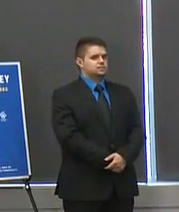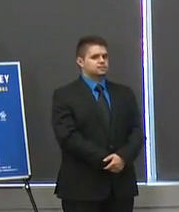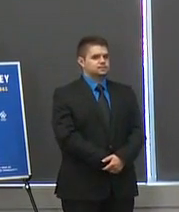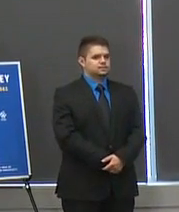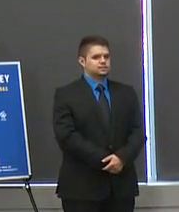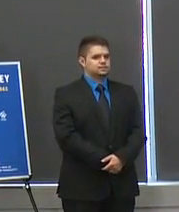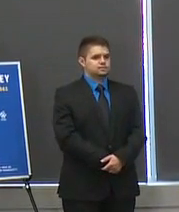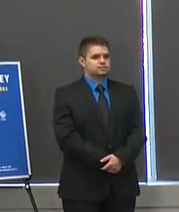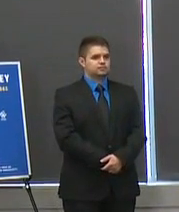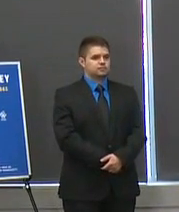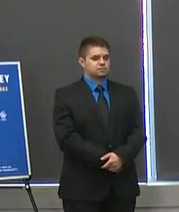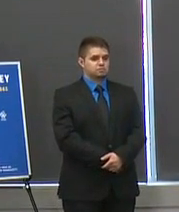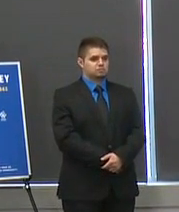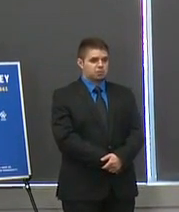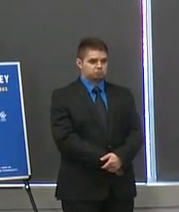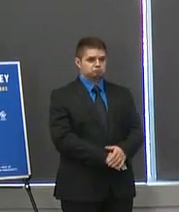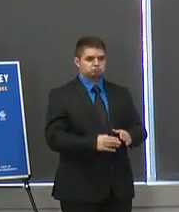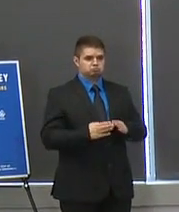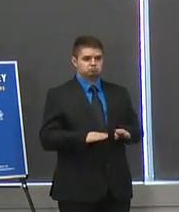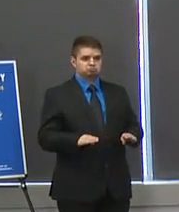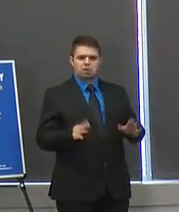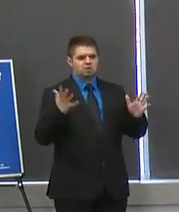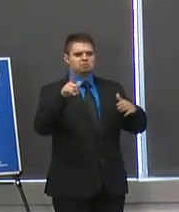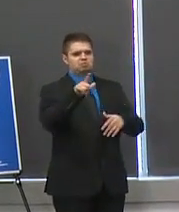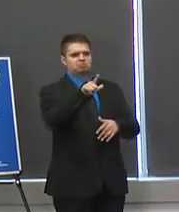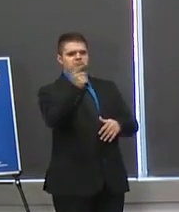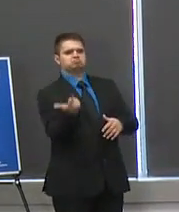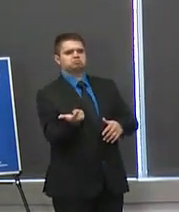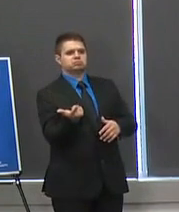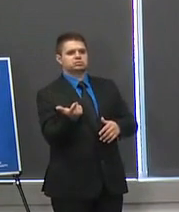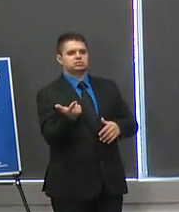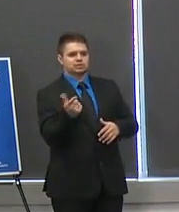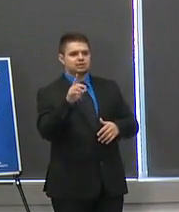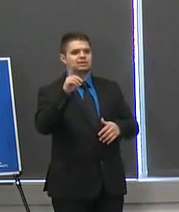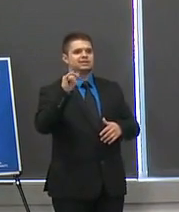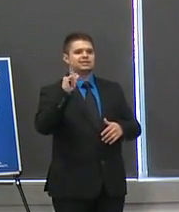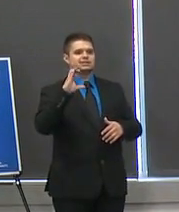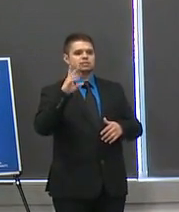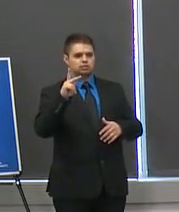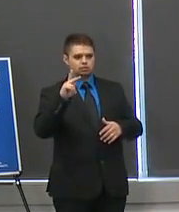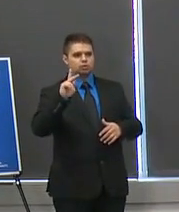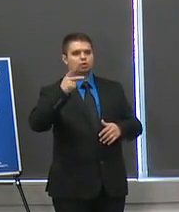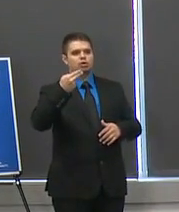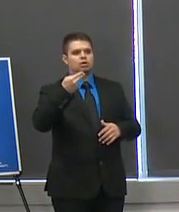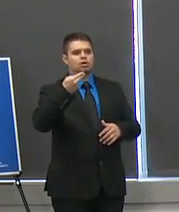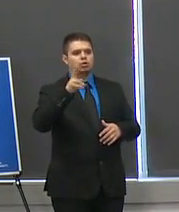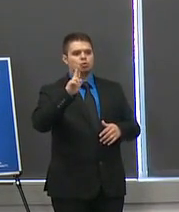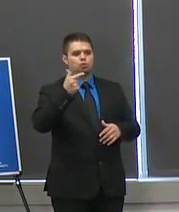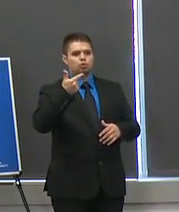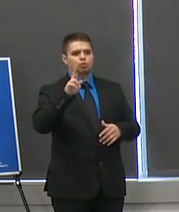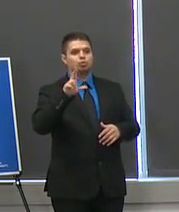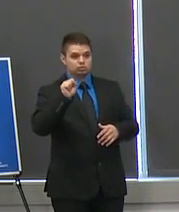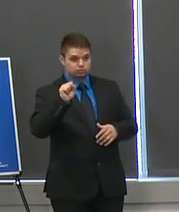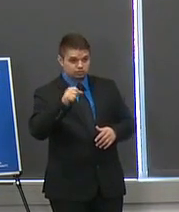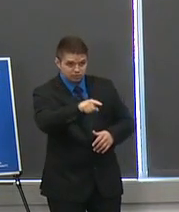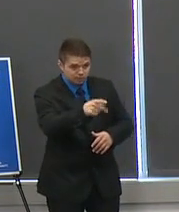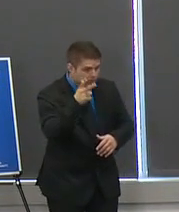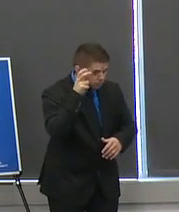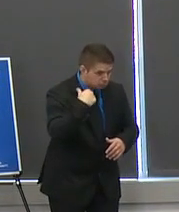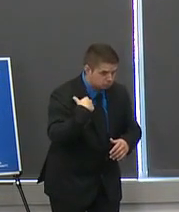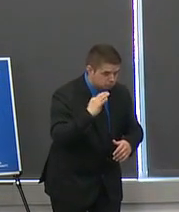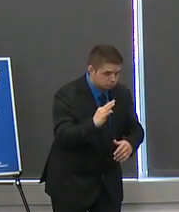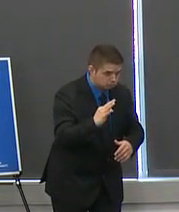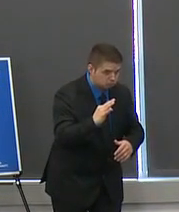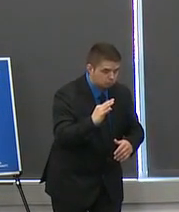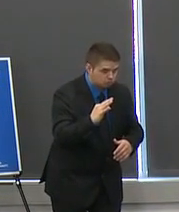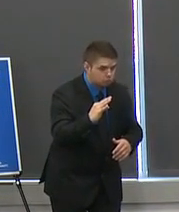all right we'll go next to uh dick hughes go ahead dick thank you can you are we okay yes we